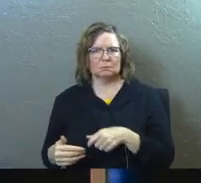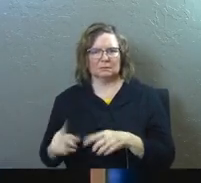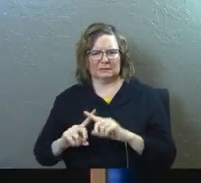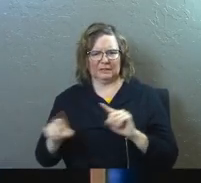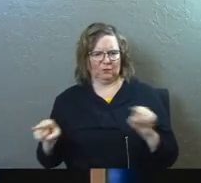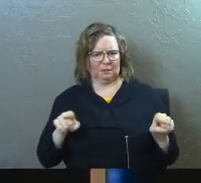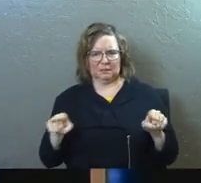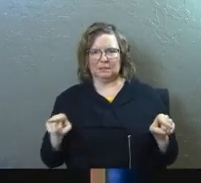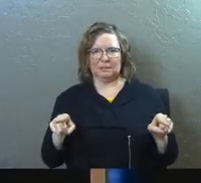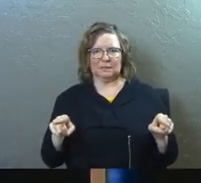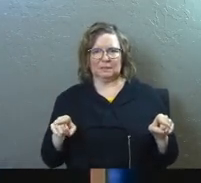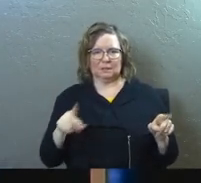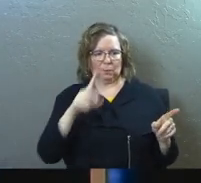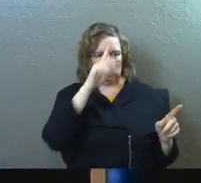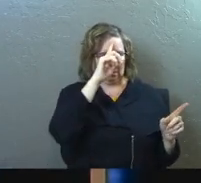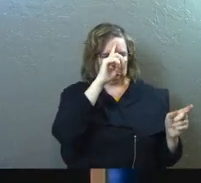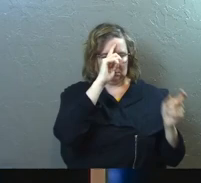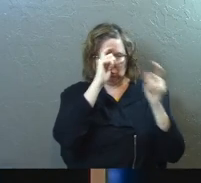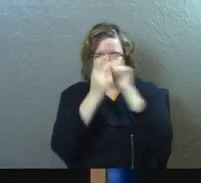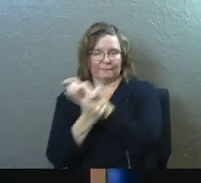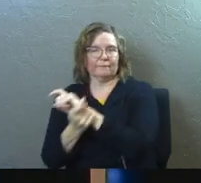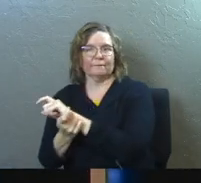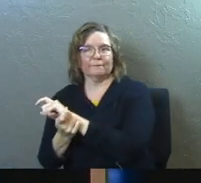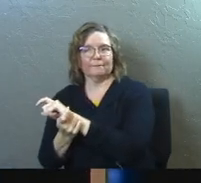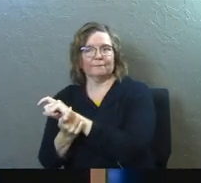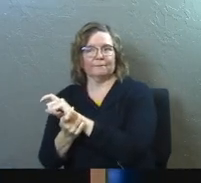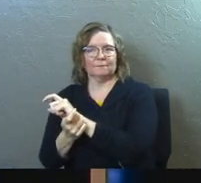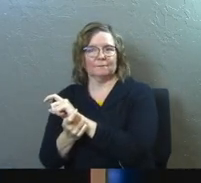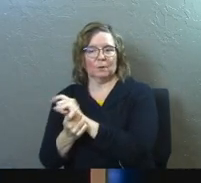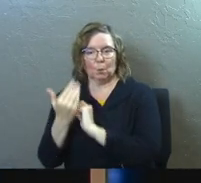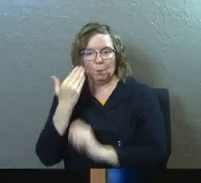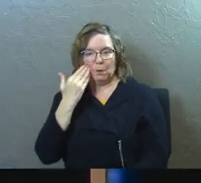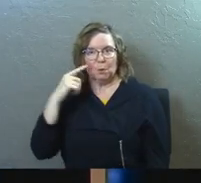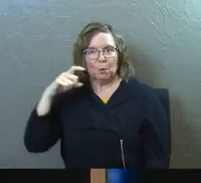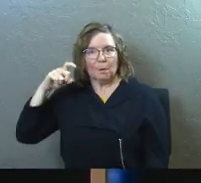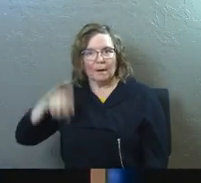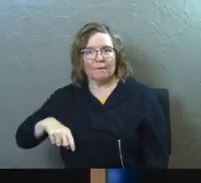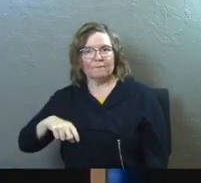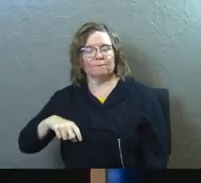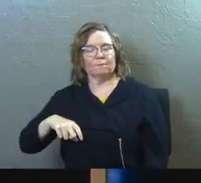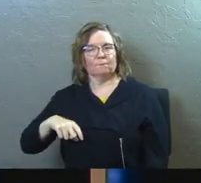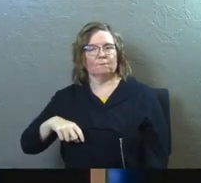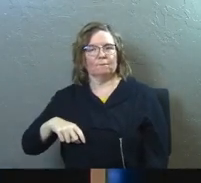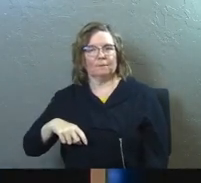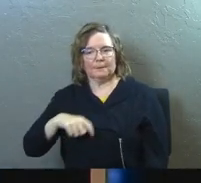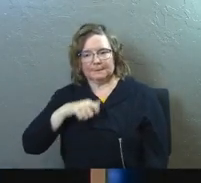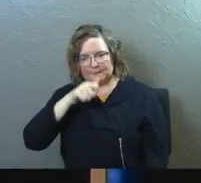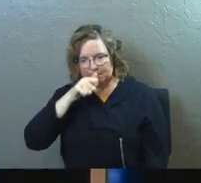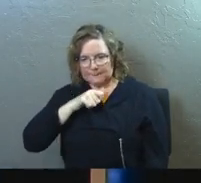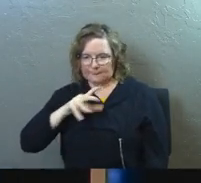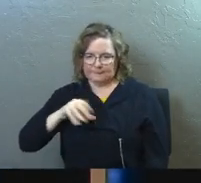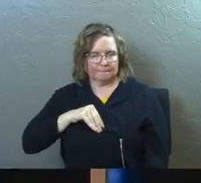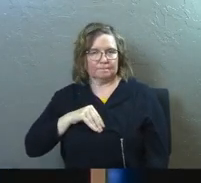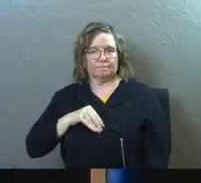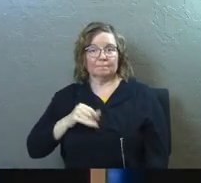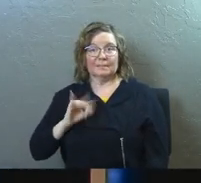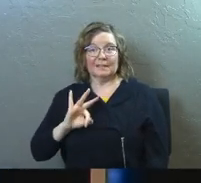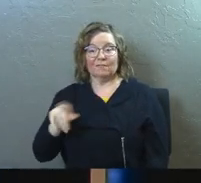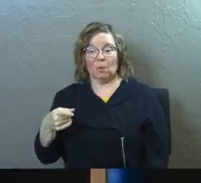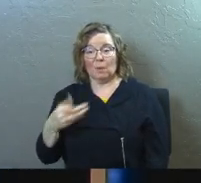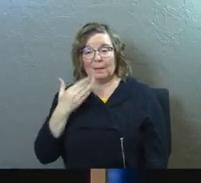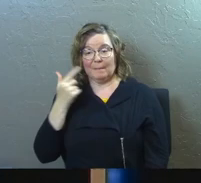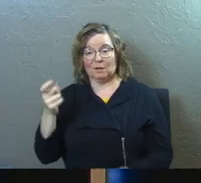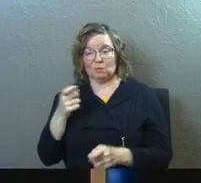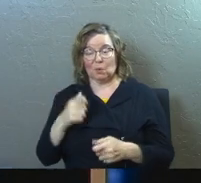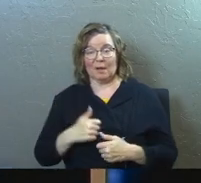between the two? We just shifted. We knew it had to be done now. If only we could have better